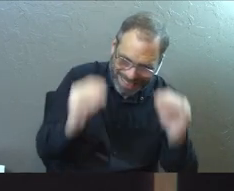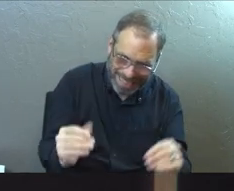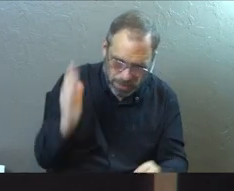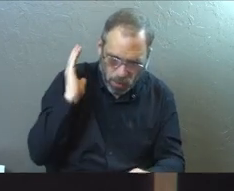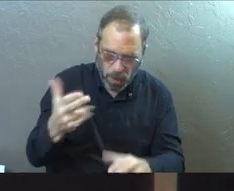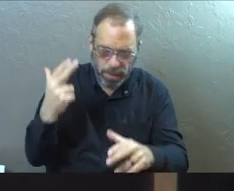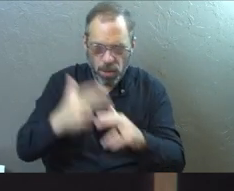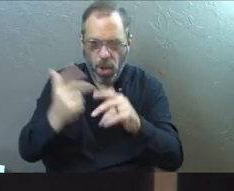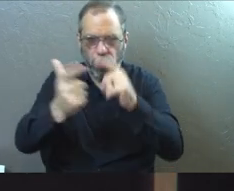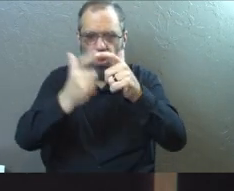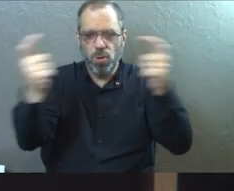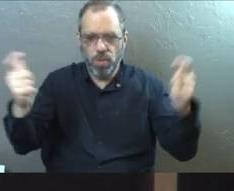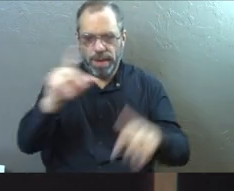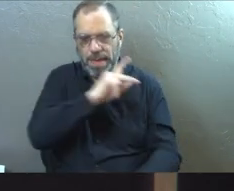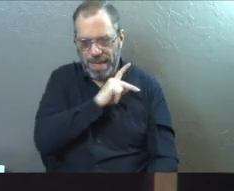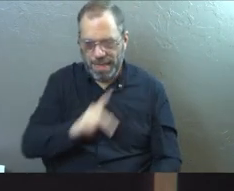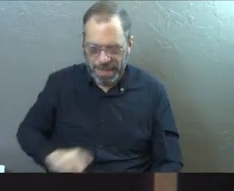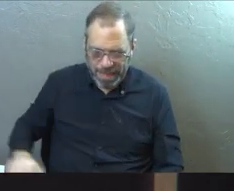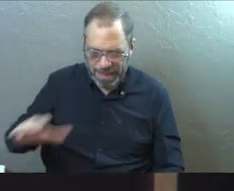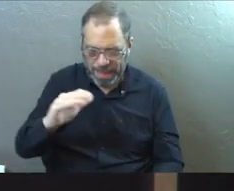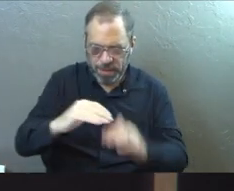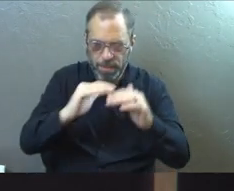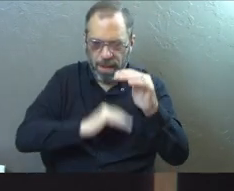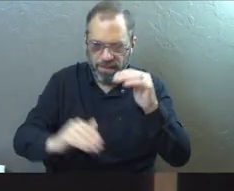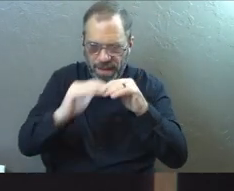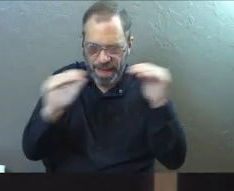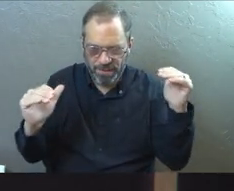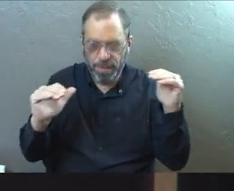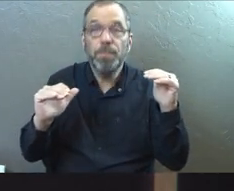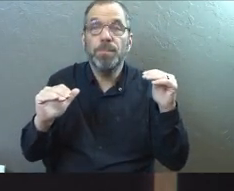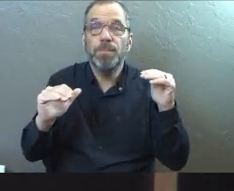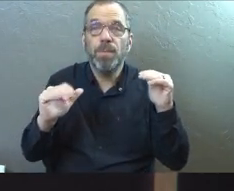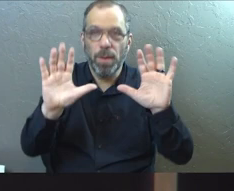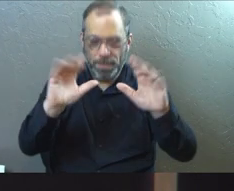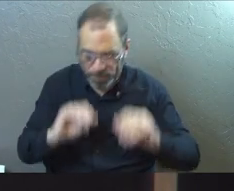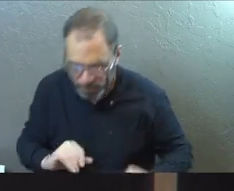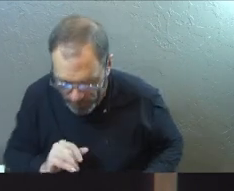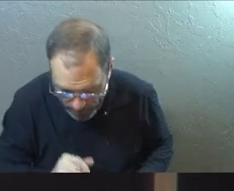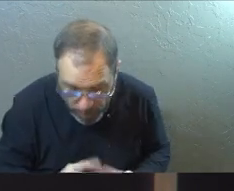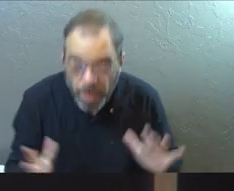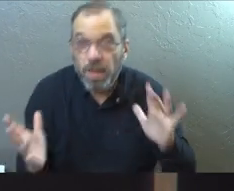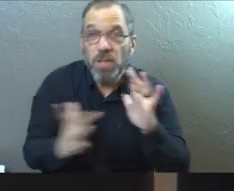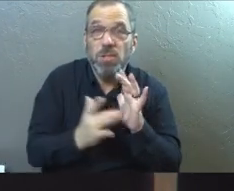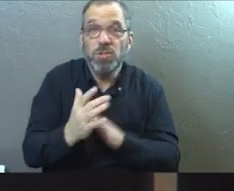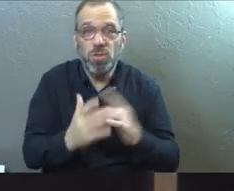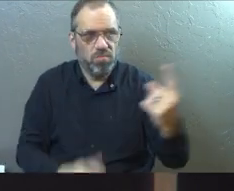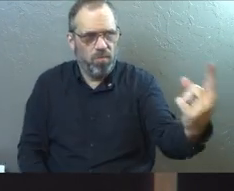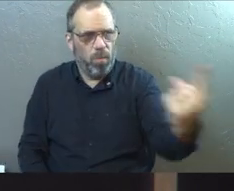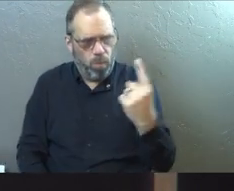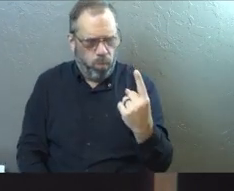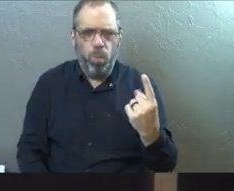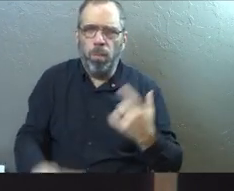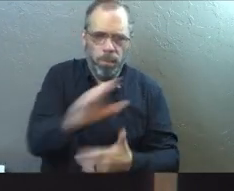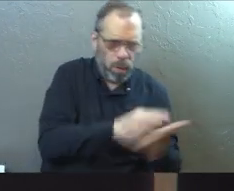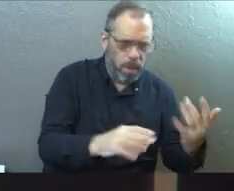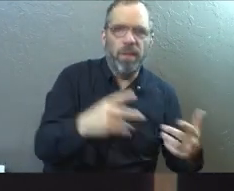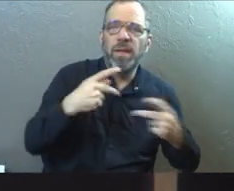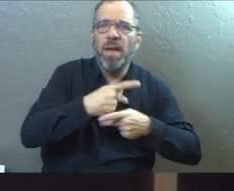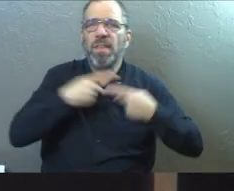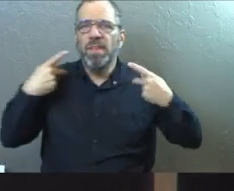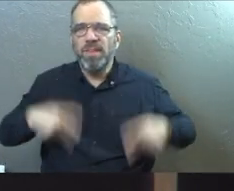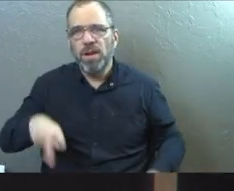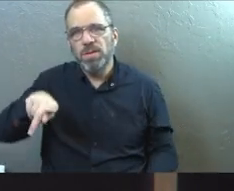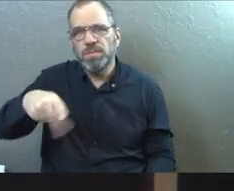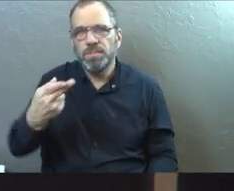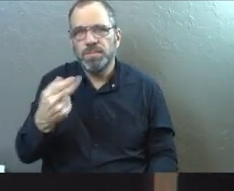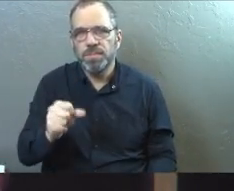them will be called great in the kingdom of heaven. So you got this moment and Jesus comes in and there's all this mix up between him and the Pharisees and they